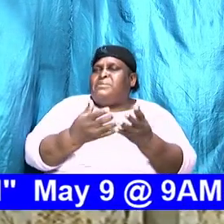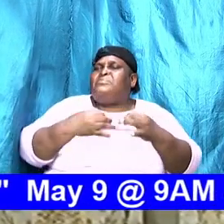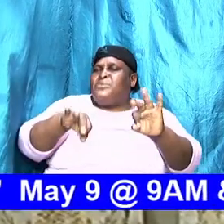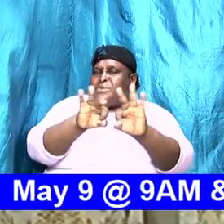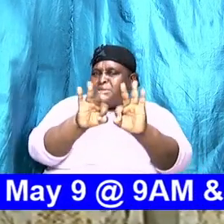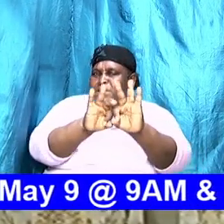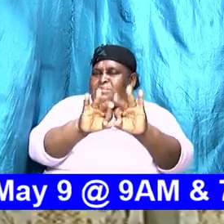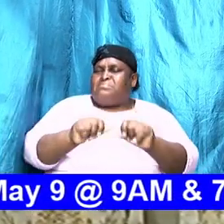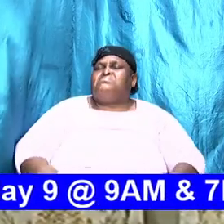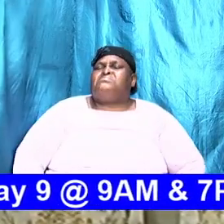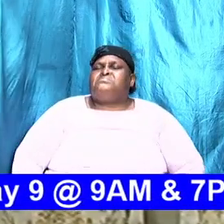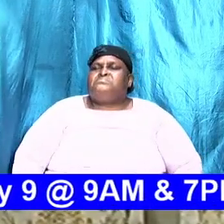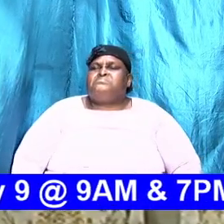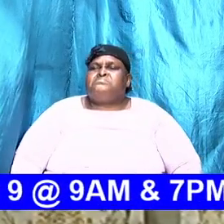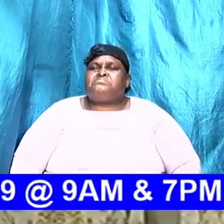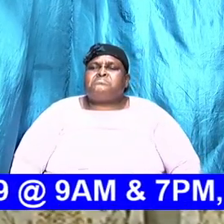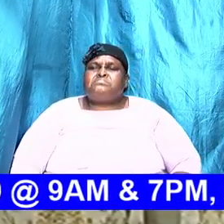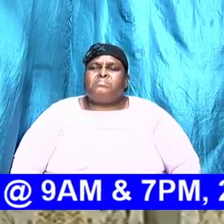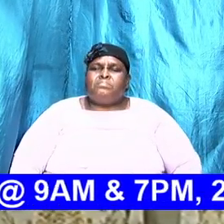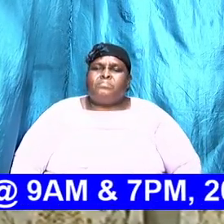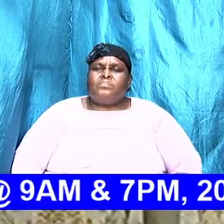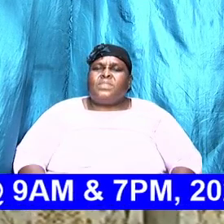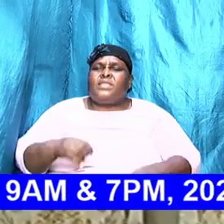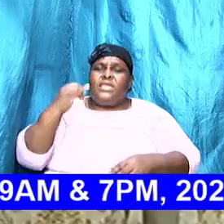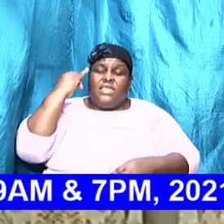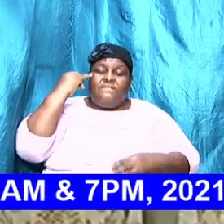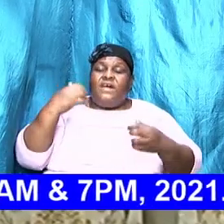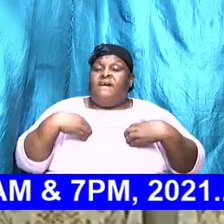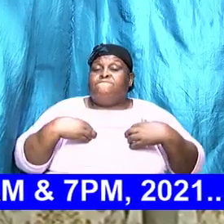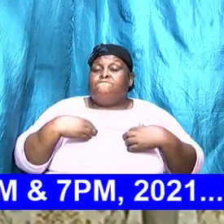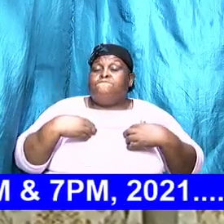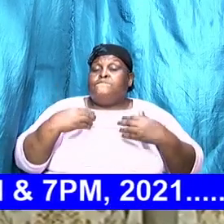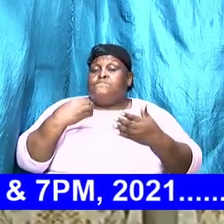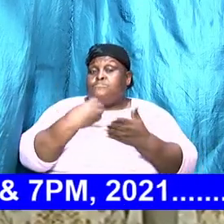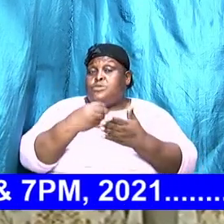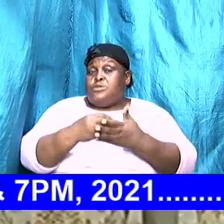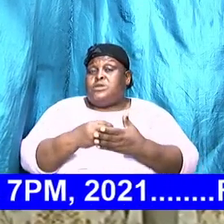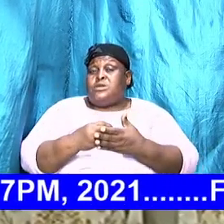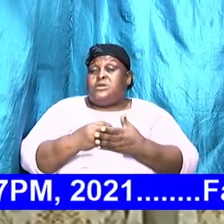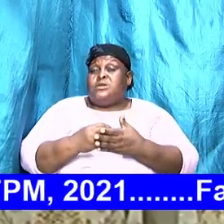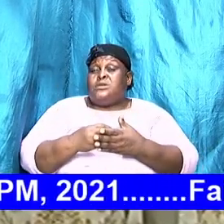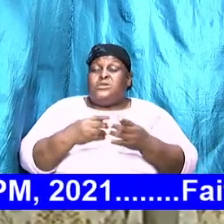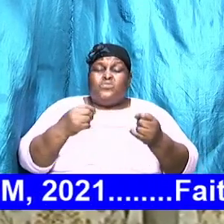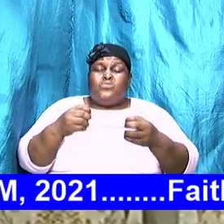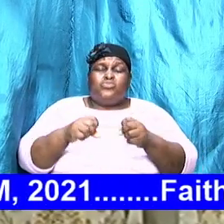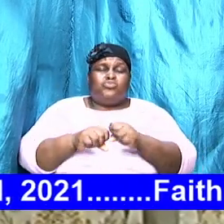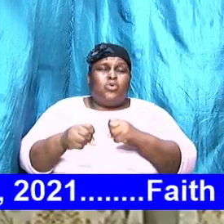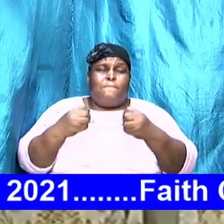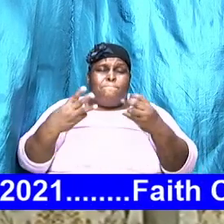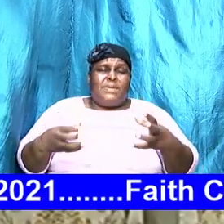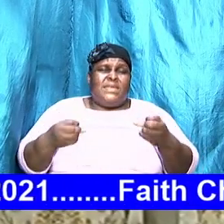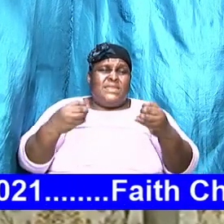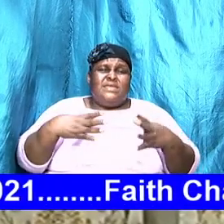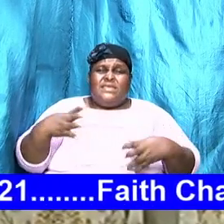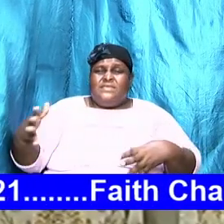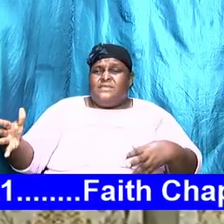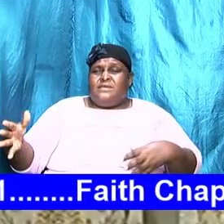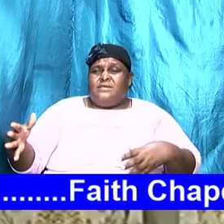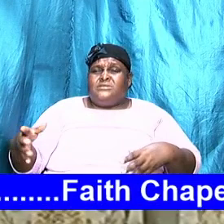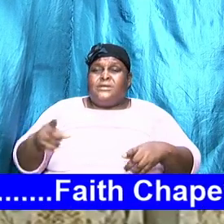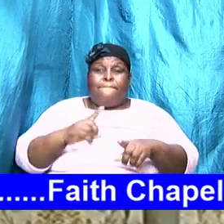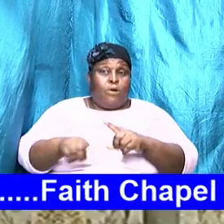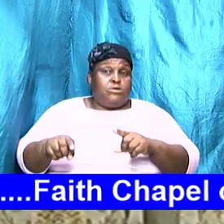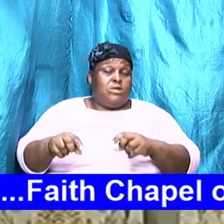we have it we can accomplish a lot we can achieve a lot but then the love of money is the root of all evil